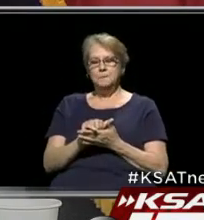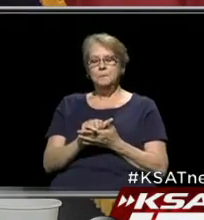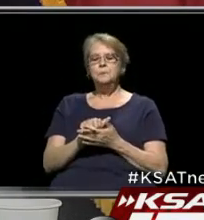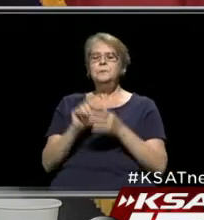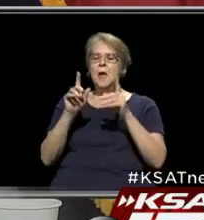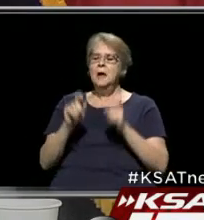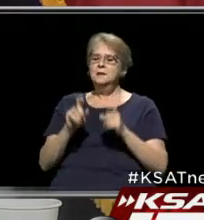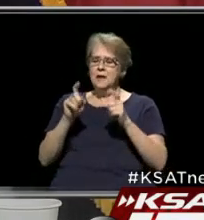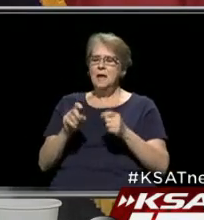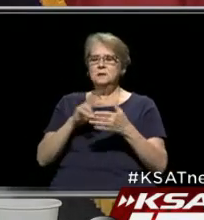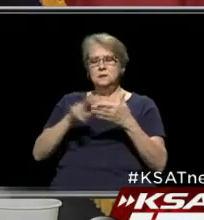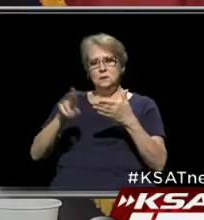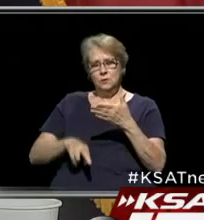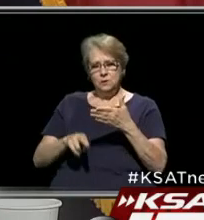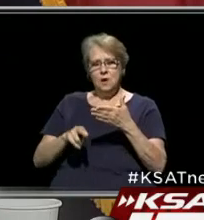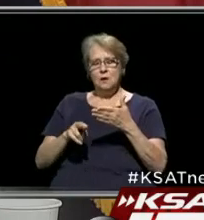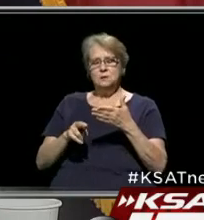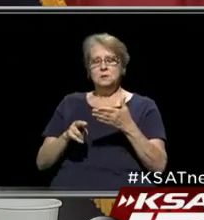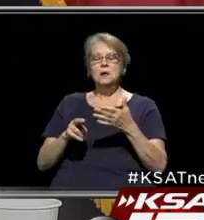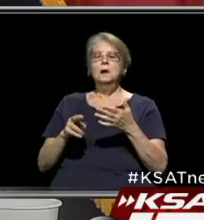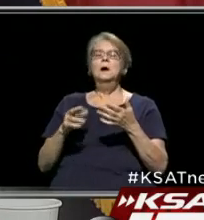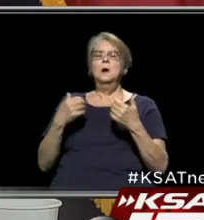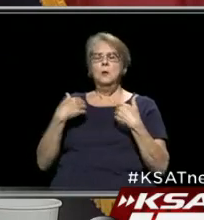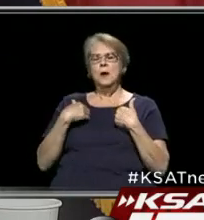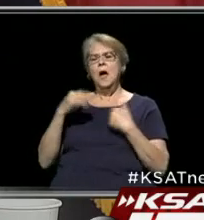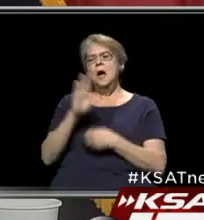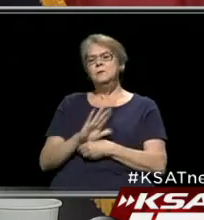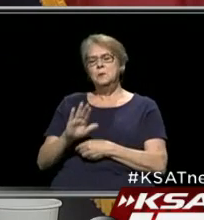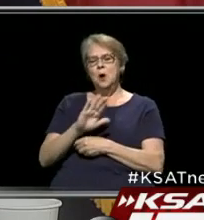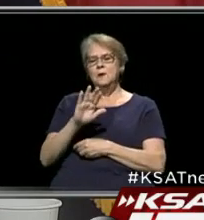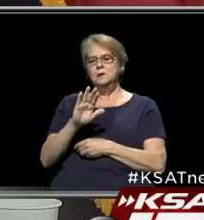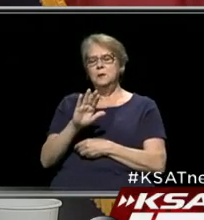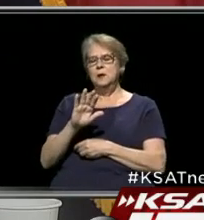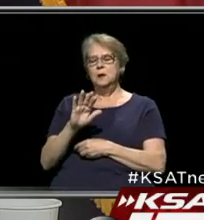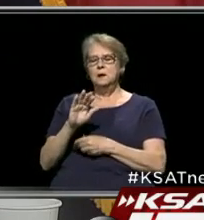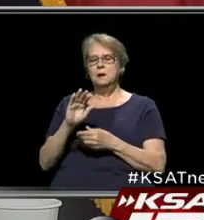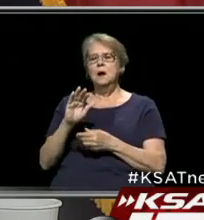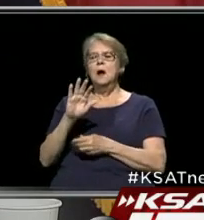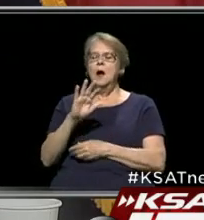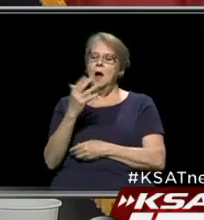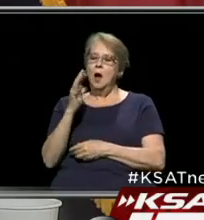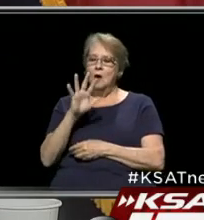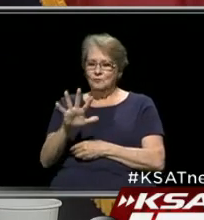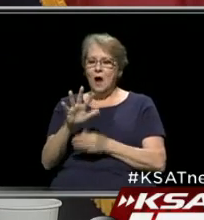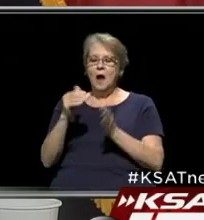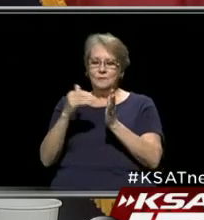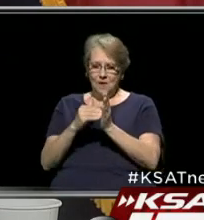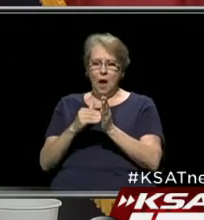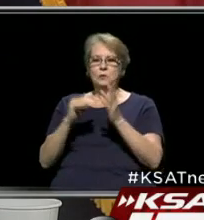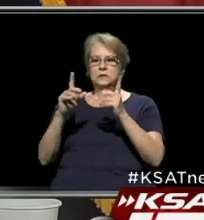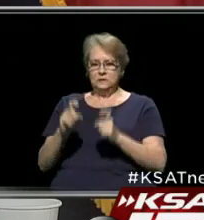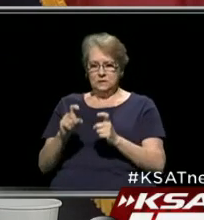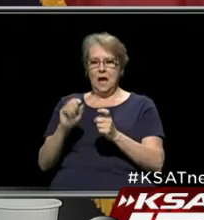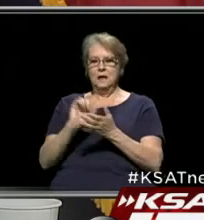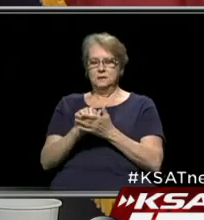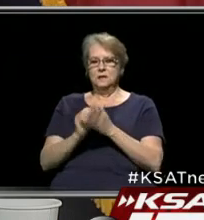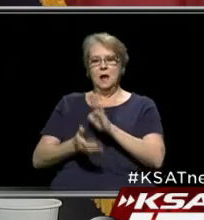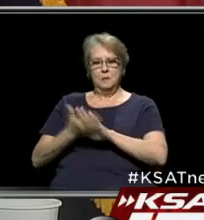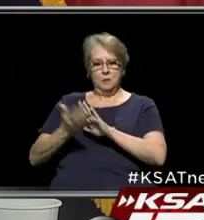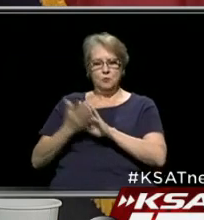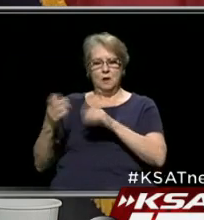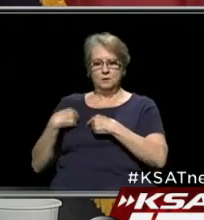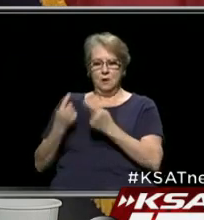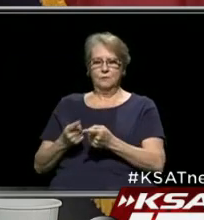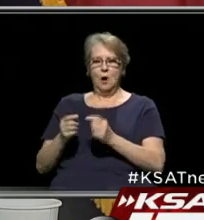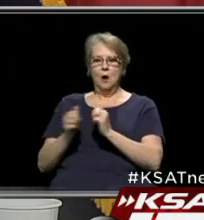Testing results. We have approximately 15, excuse me, 5,000 tests that have been run so far